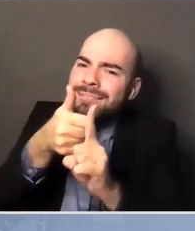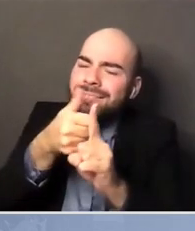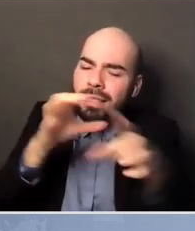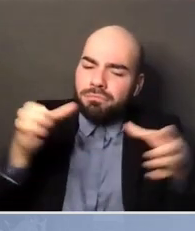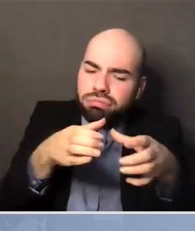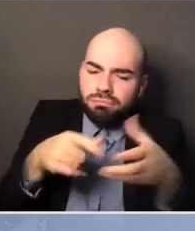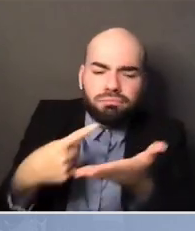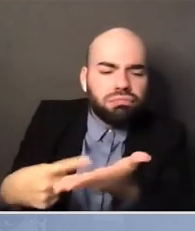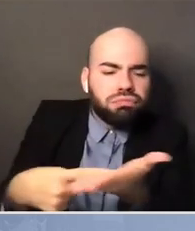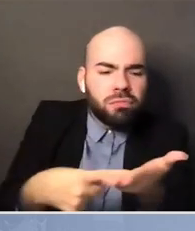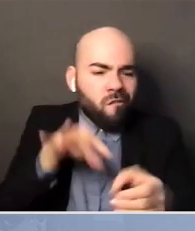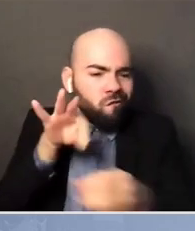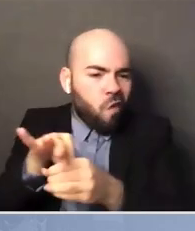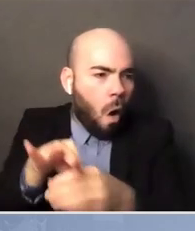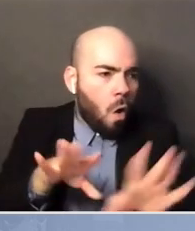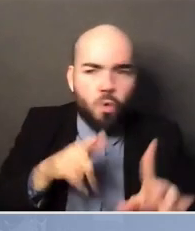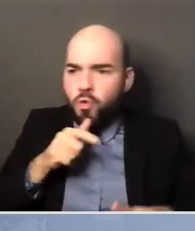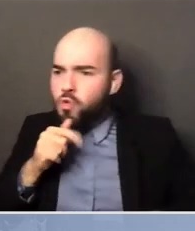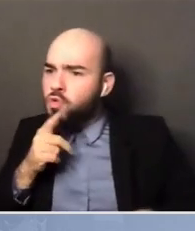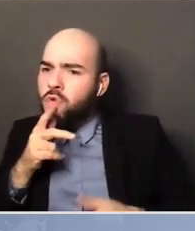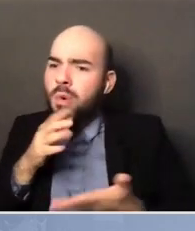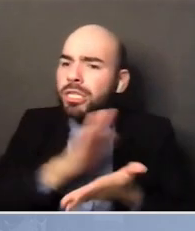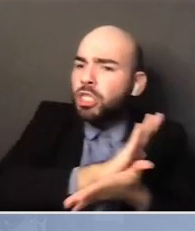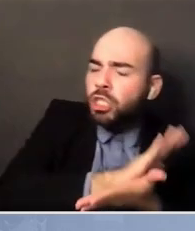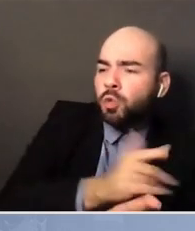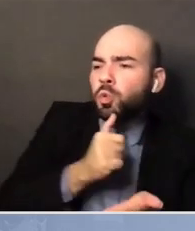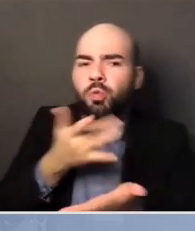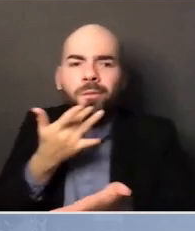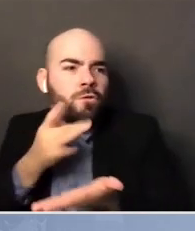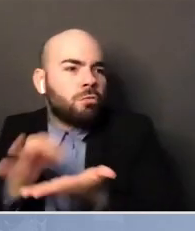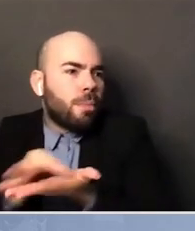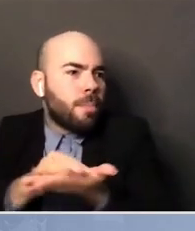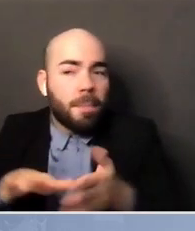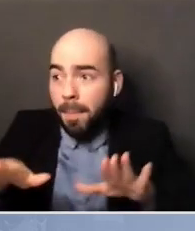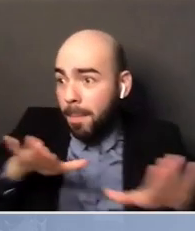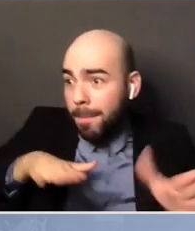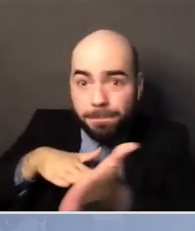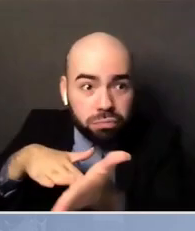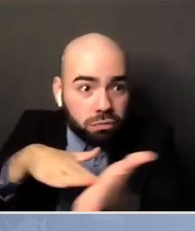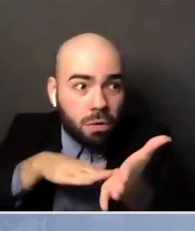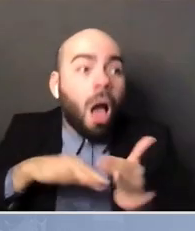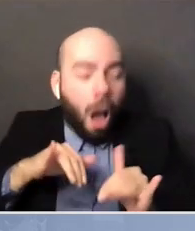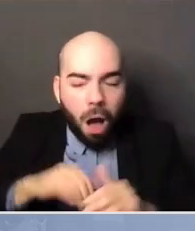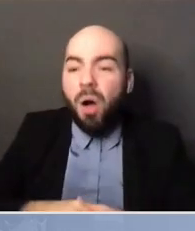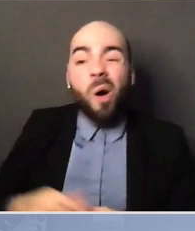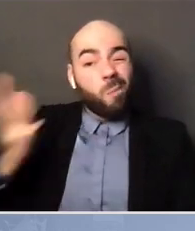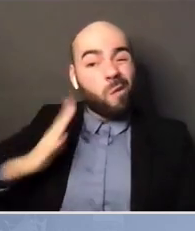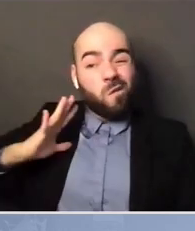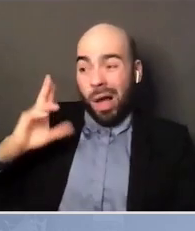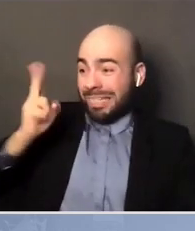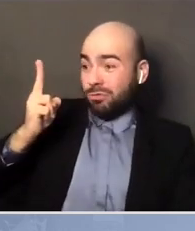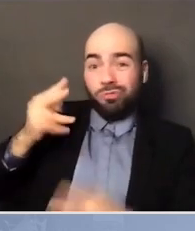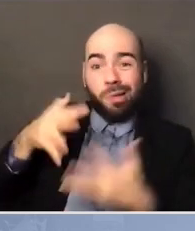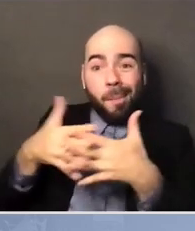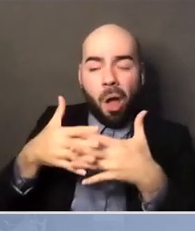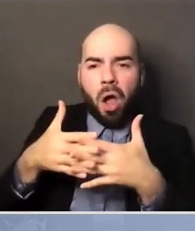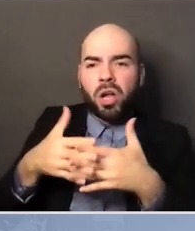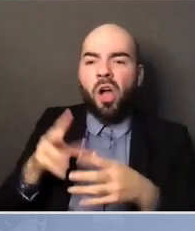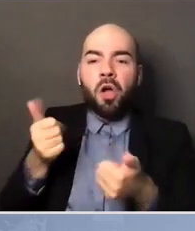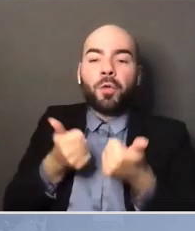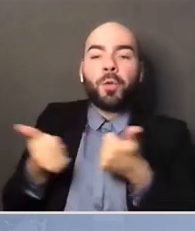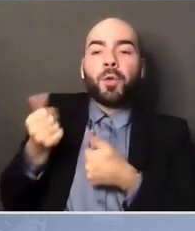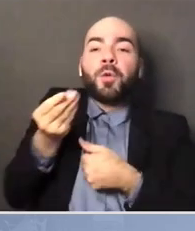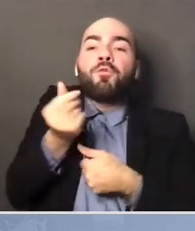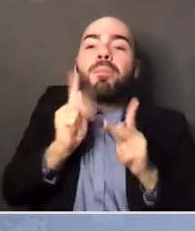that it used to be only a few people got to make the decisions for everybody. And because of people worked hard and they struggled and they